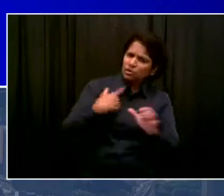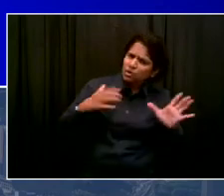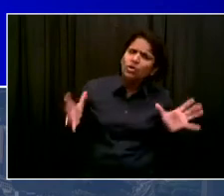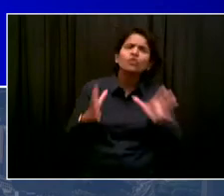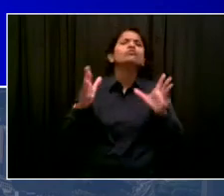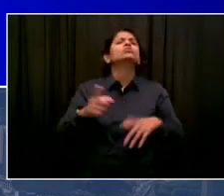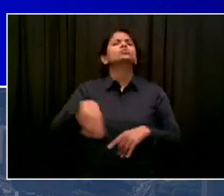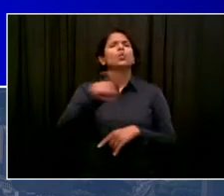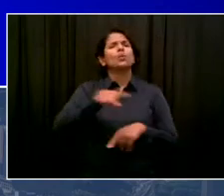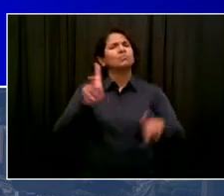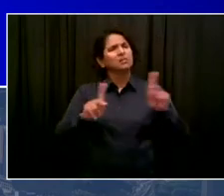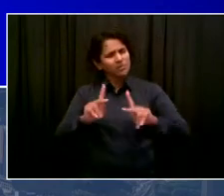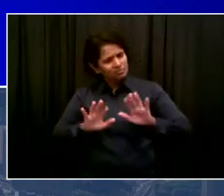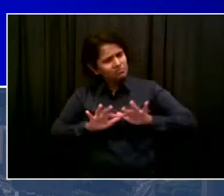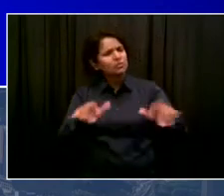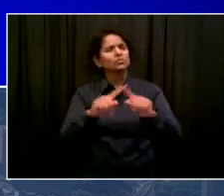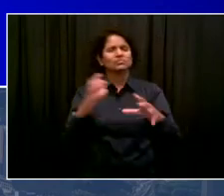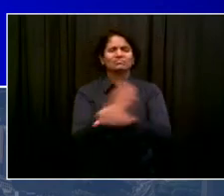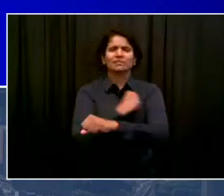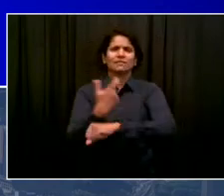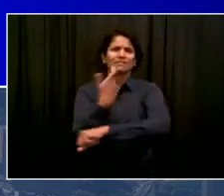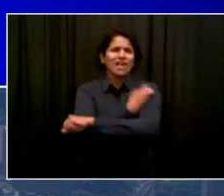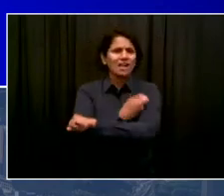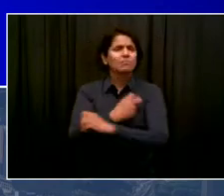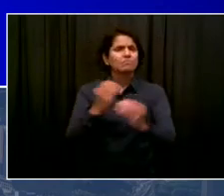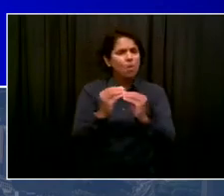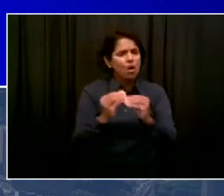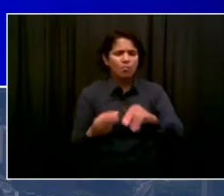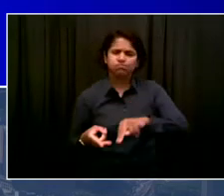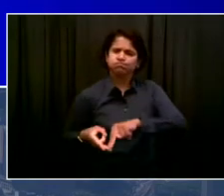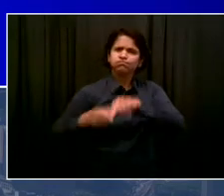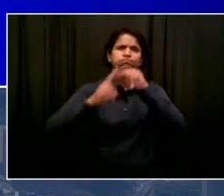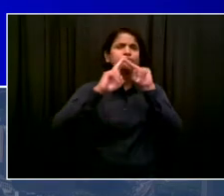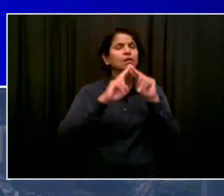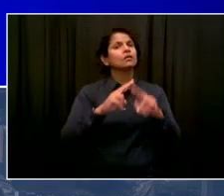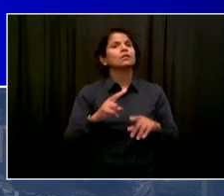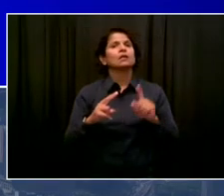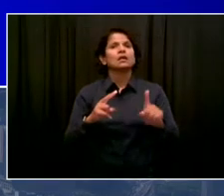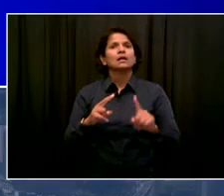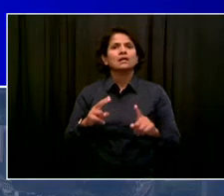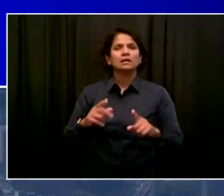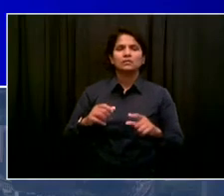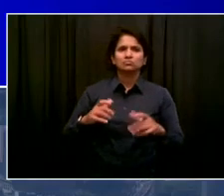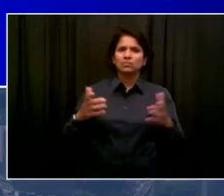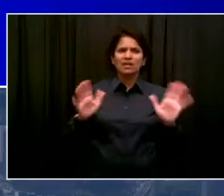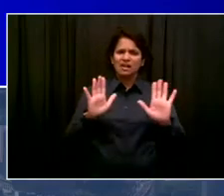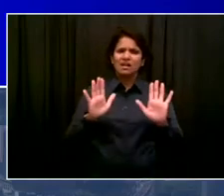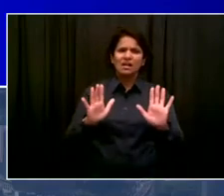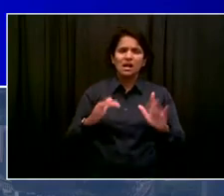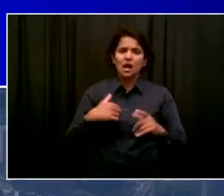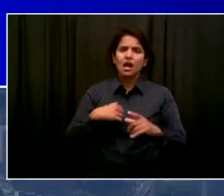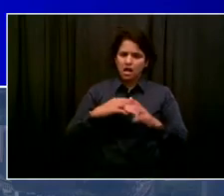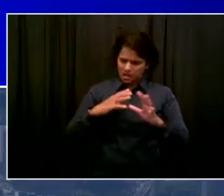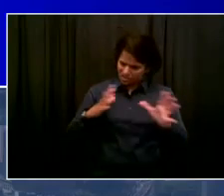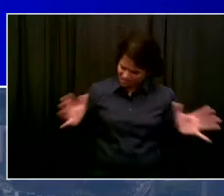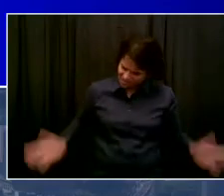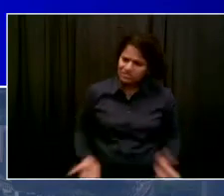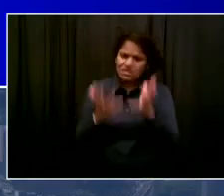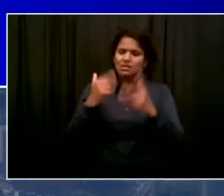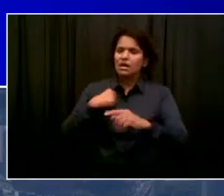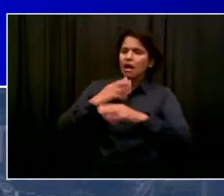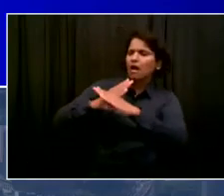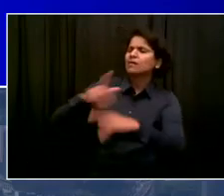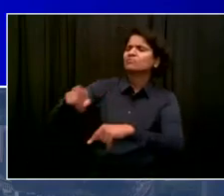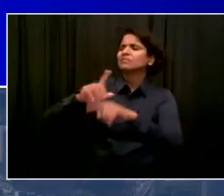I say that to say, go get vaccinated so you can fully participate in the life of this city, because that's where things are going. Now, let's be clear.